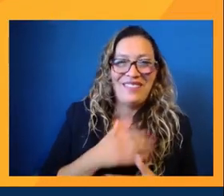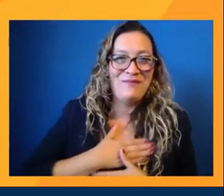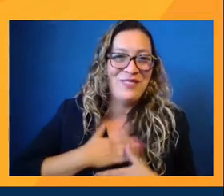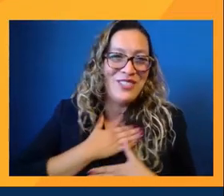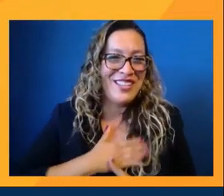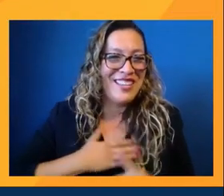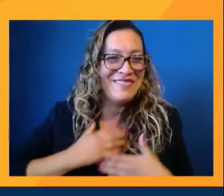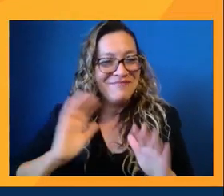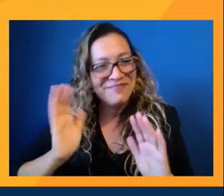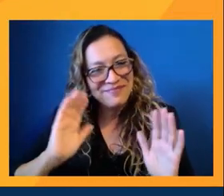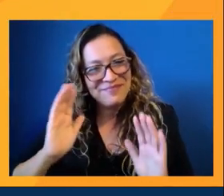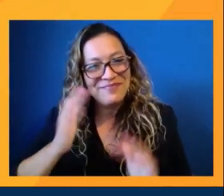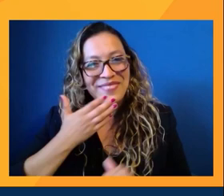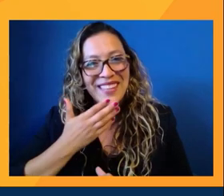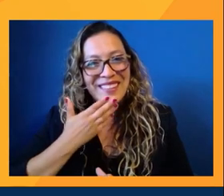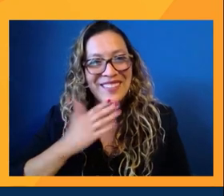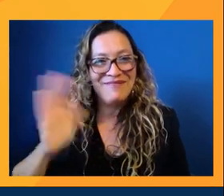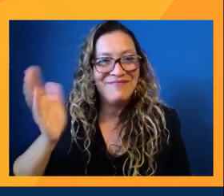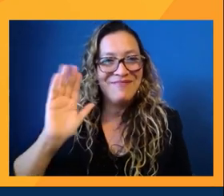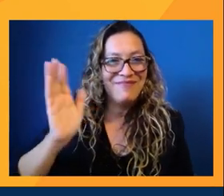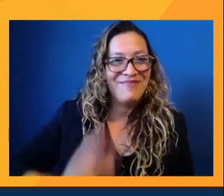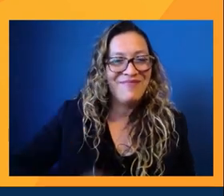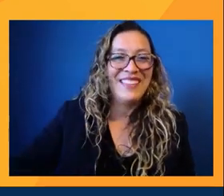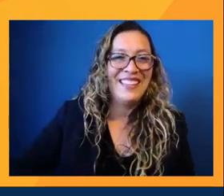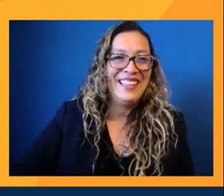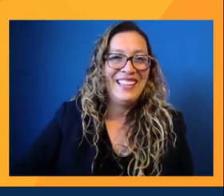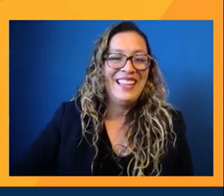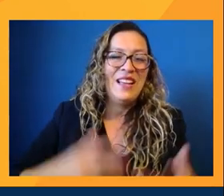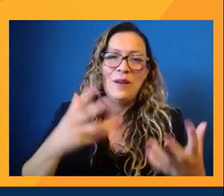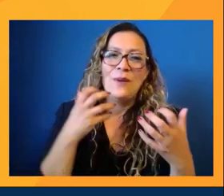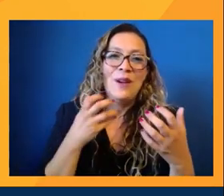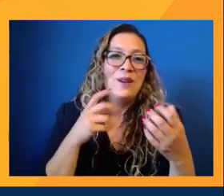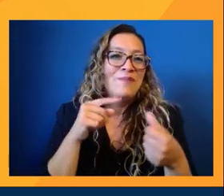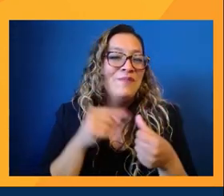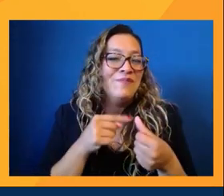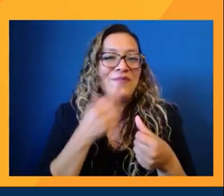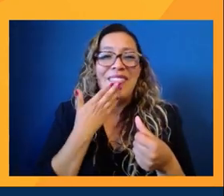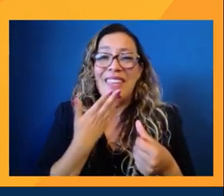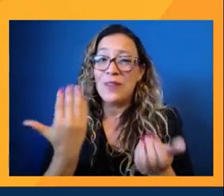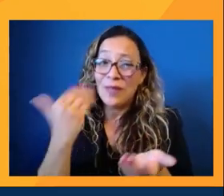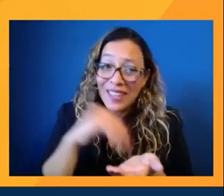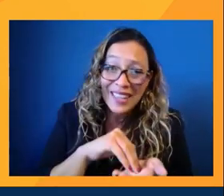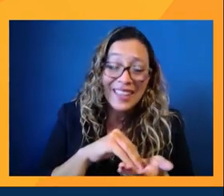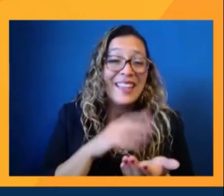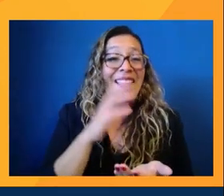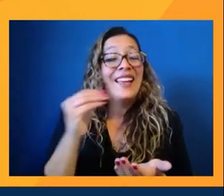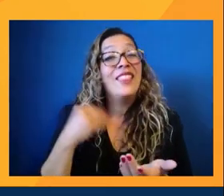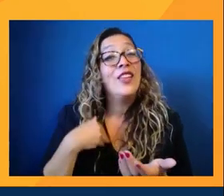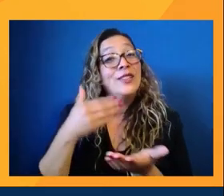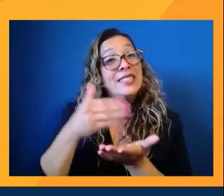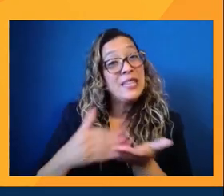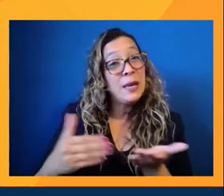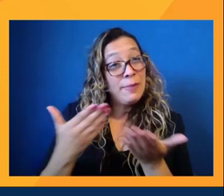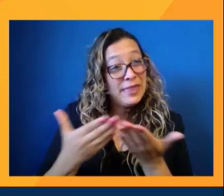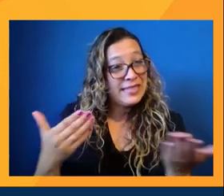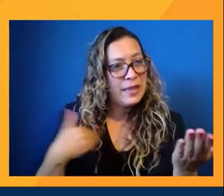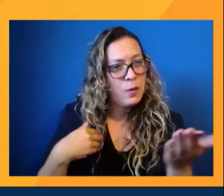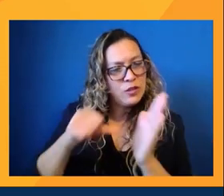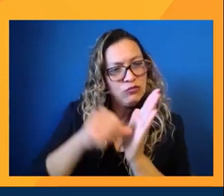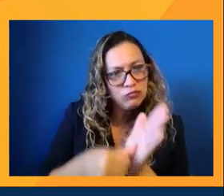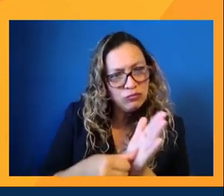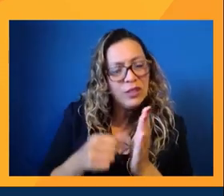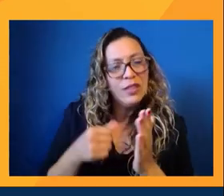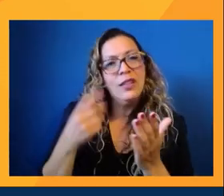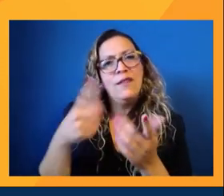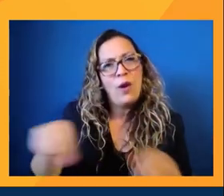Thank you. You guys, I just wanted to, uh, thank you again, but also there is some house cleaning that I wanted to, to bring up to